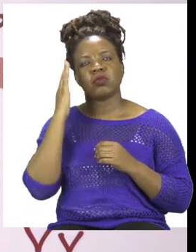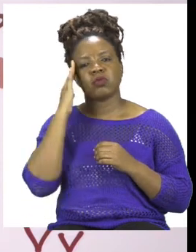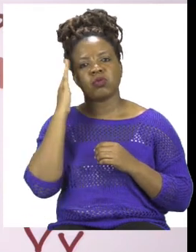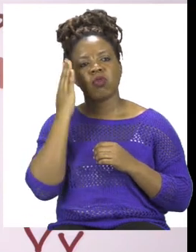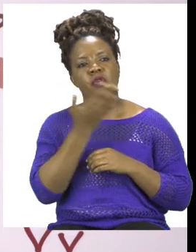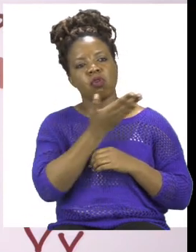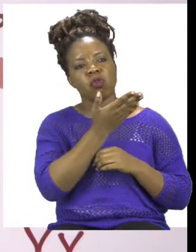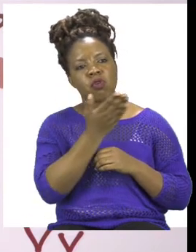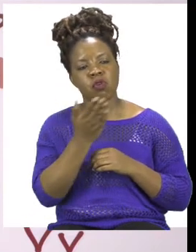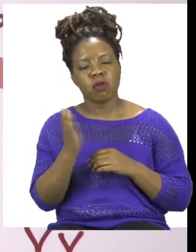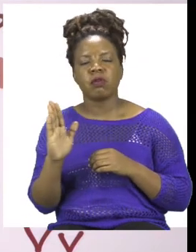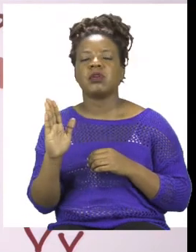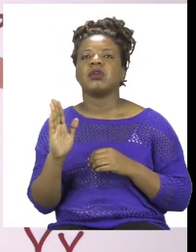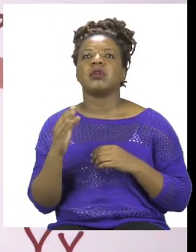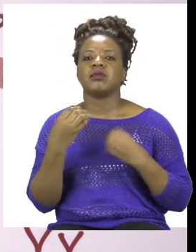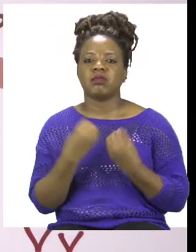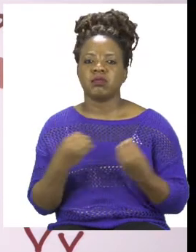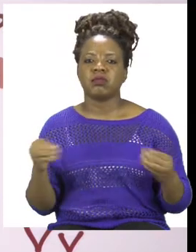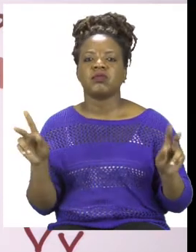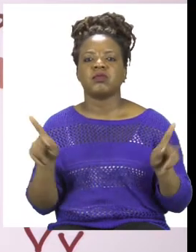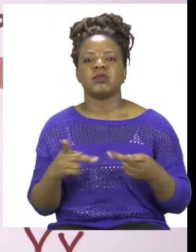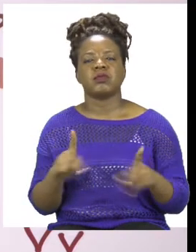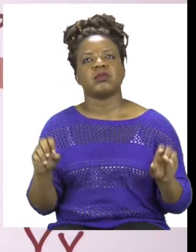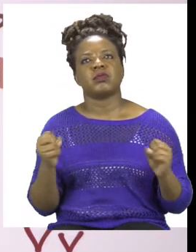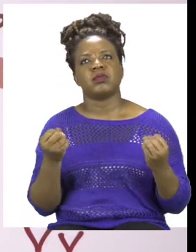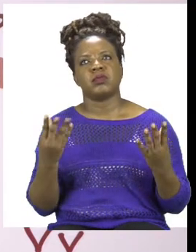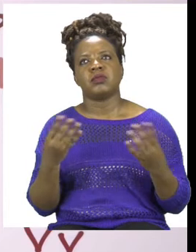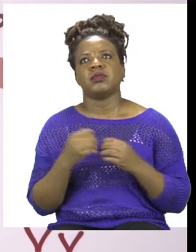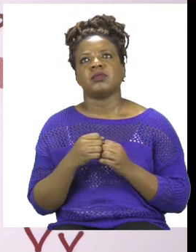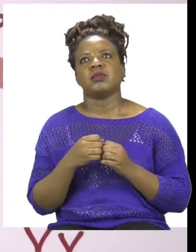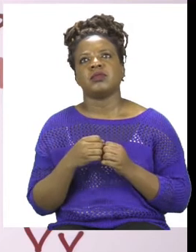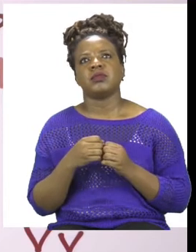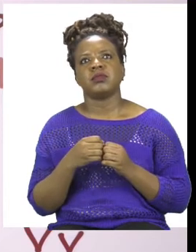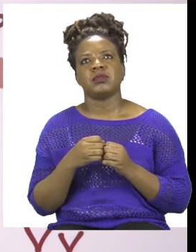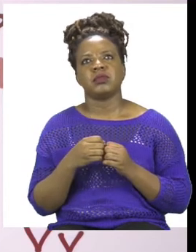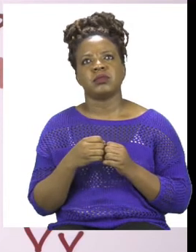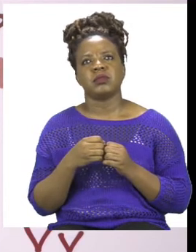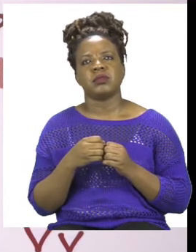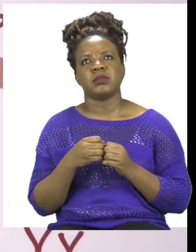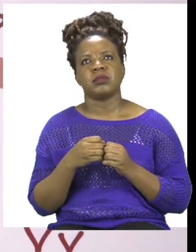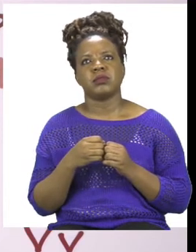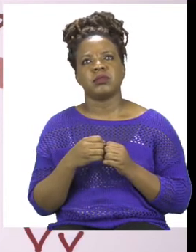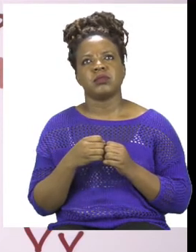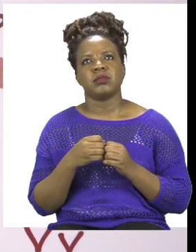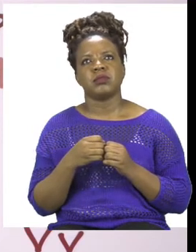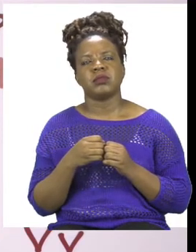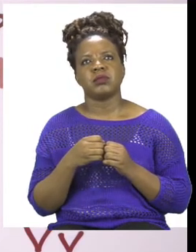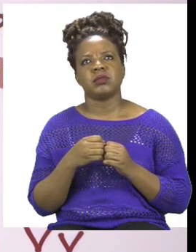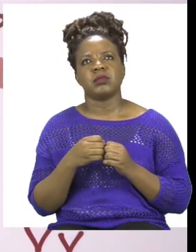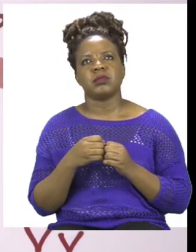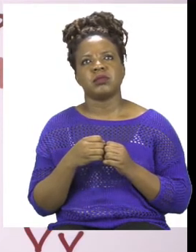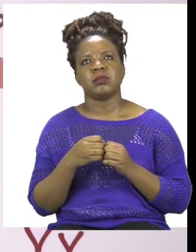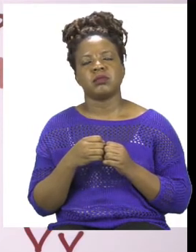all together. So what we are going to do, since we want to find out how many children came all together, we are